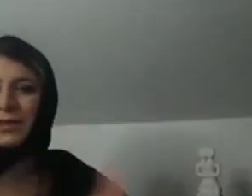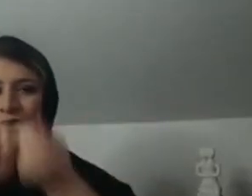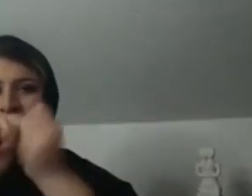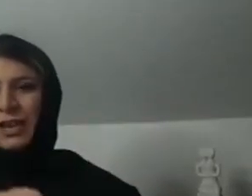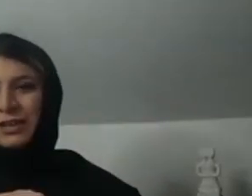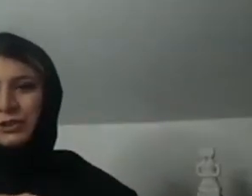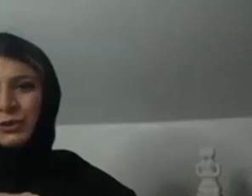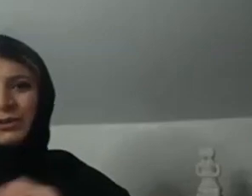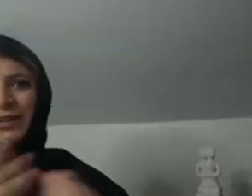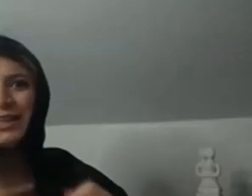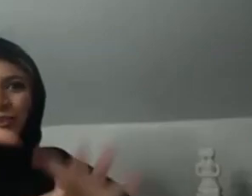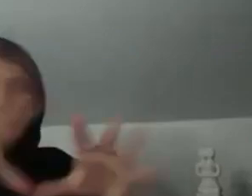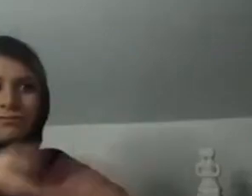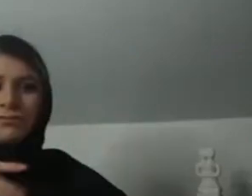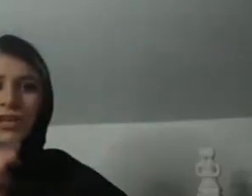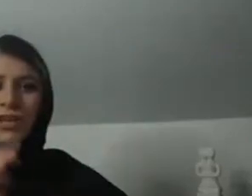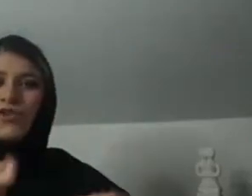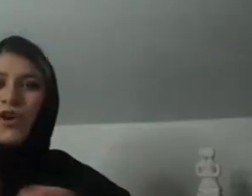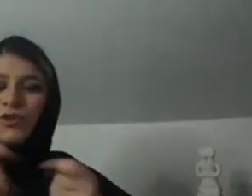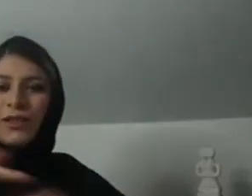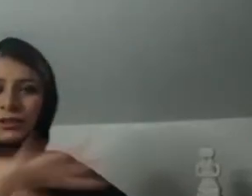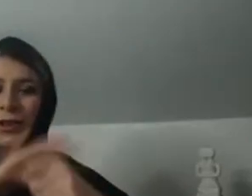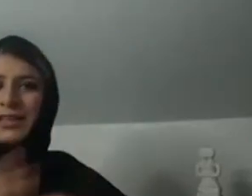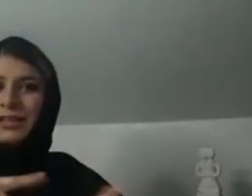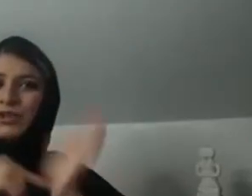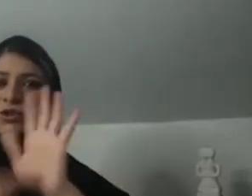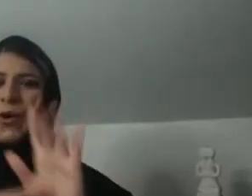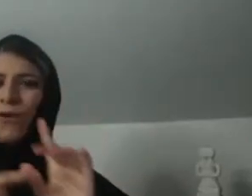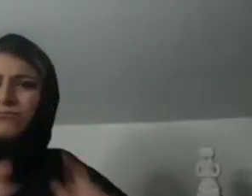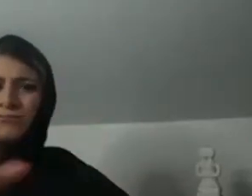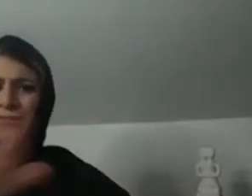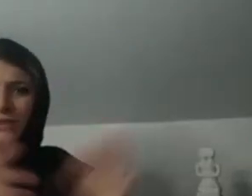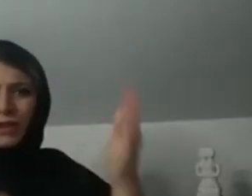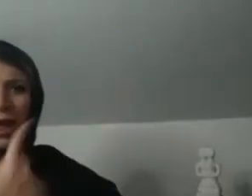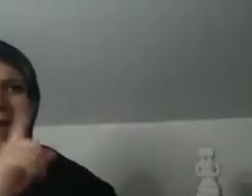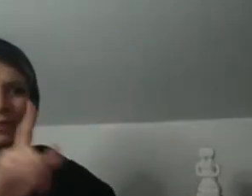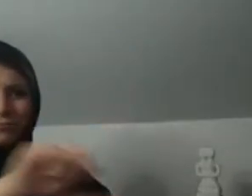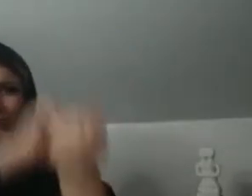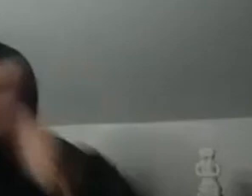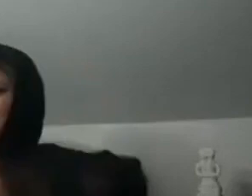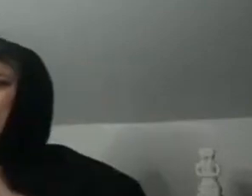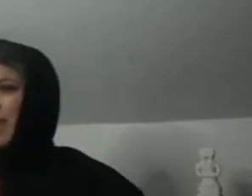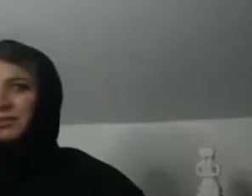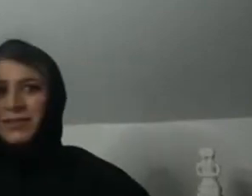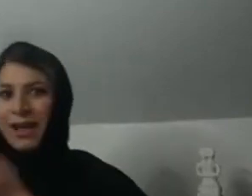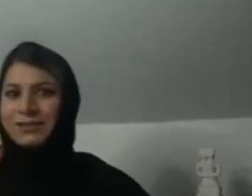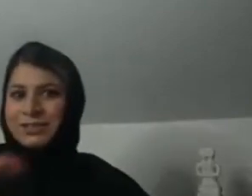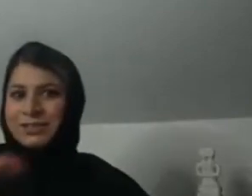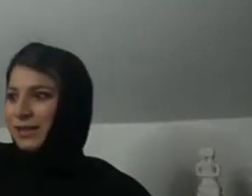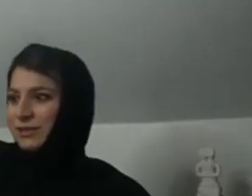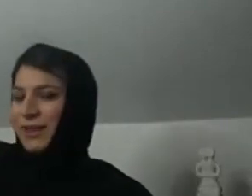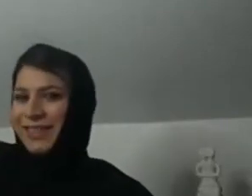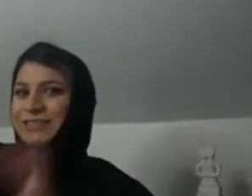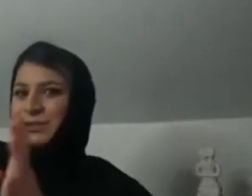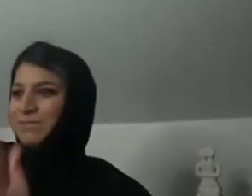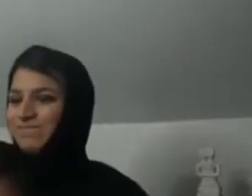Let's get the positivities out there. And hopefully that will influence change. You know, we need to take control of the situation and